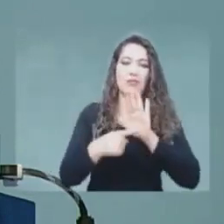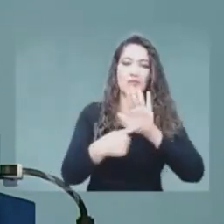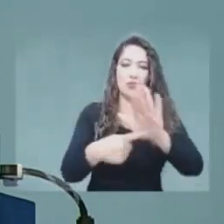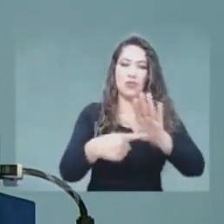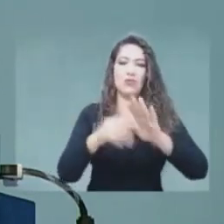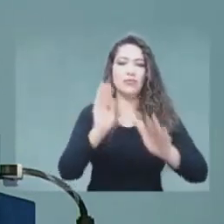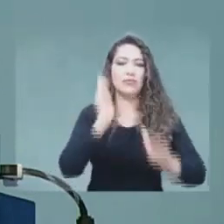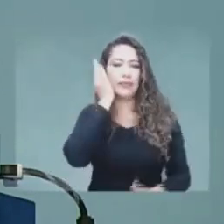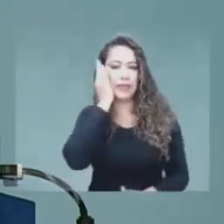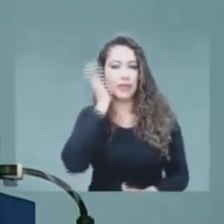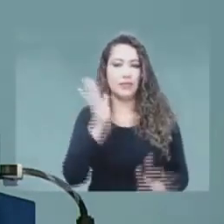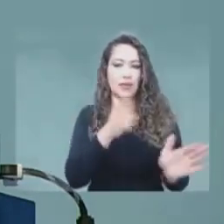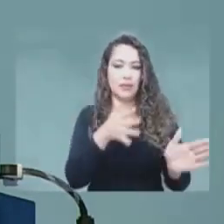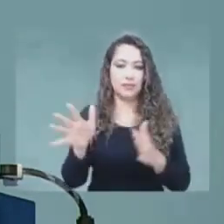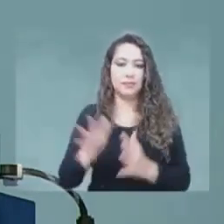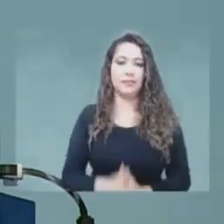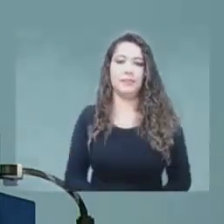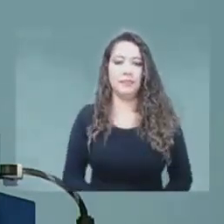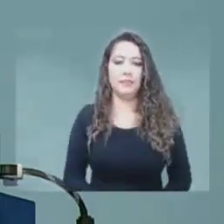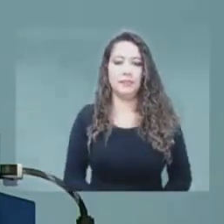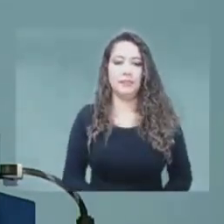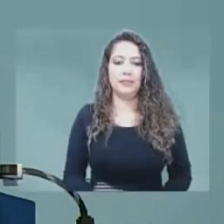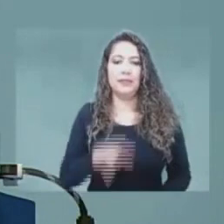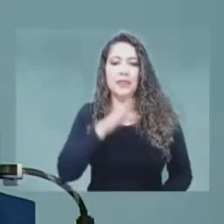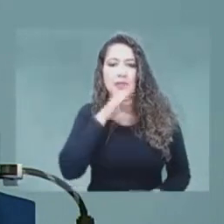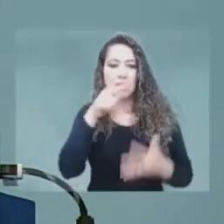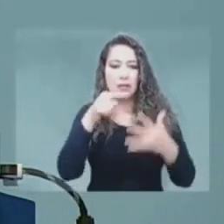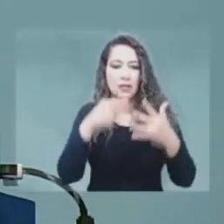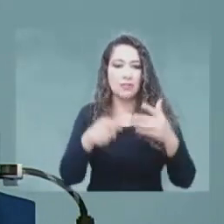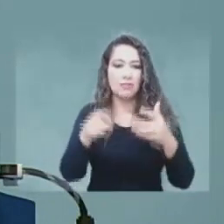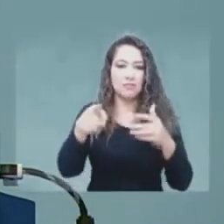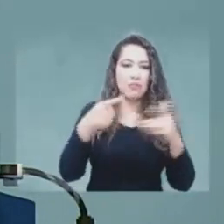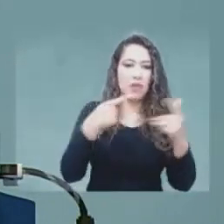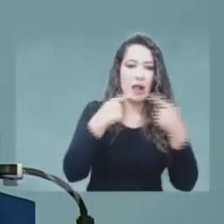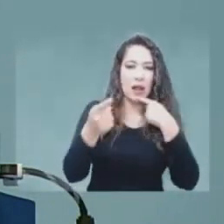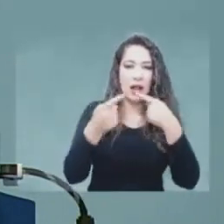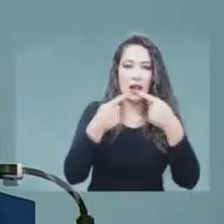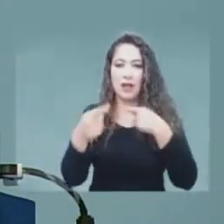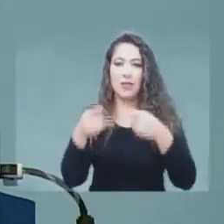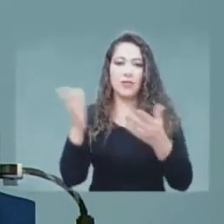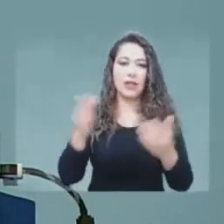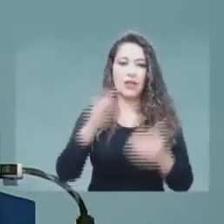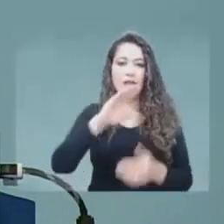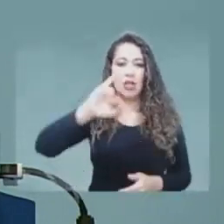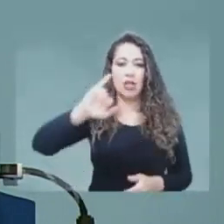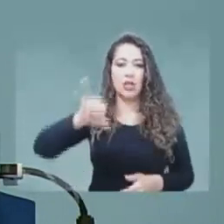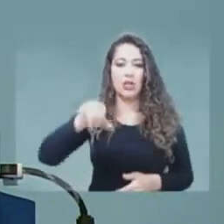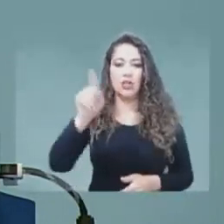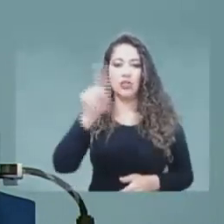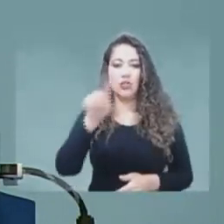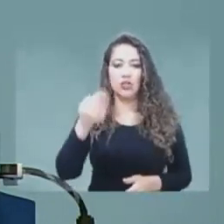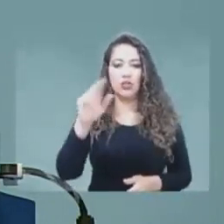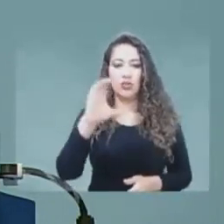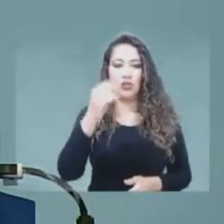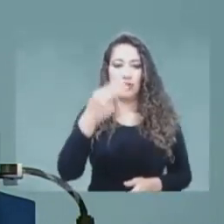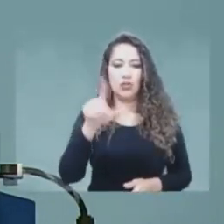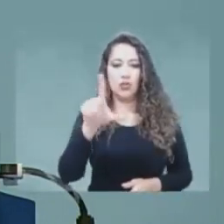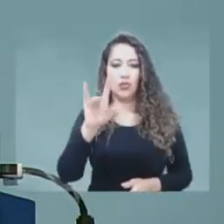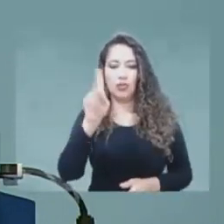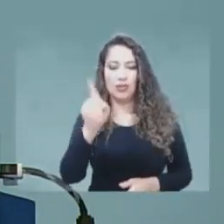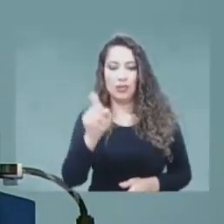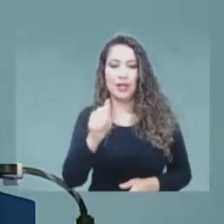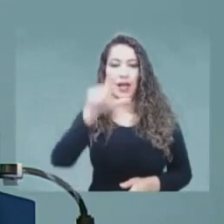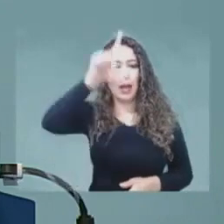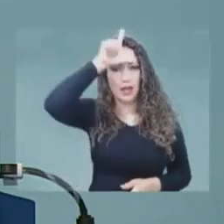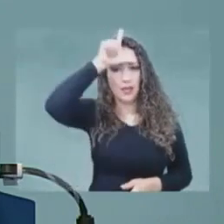industry. And as panelists, have Josh Lusa, engineer for the Federal Agency of Networks